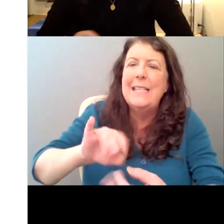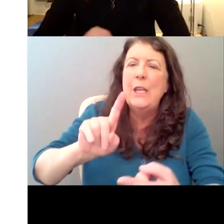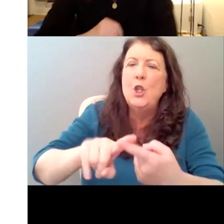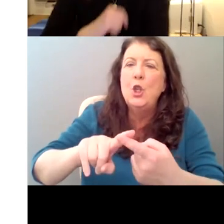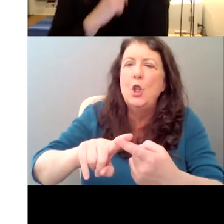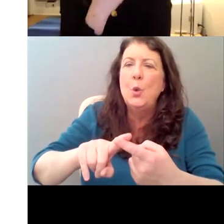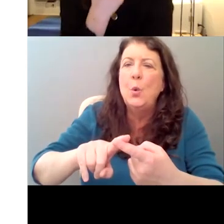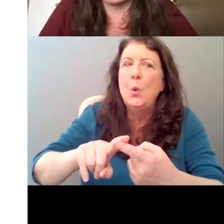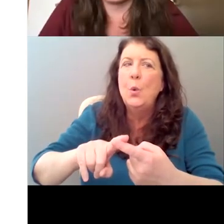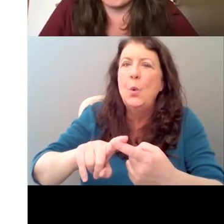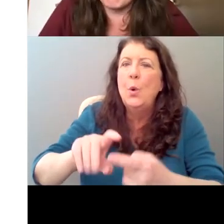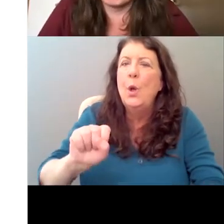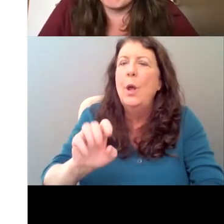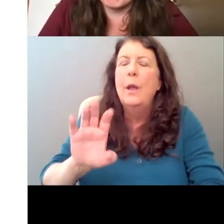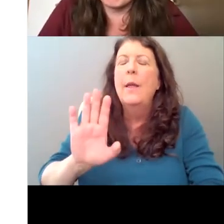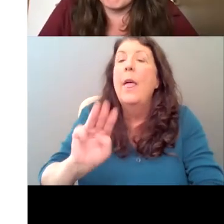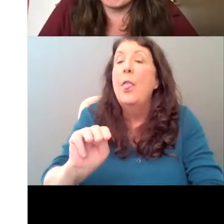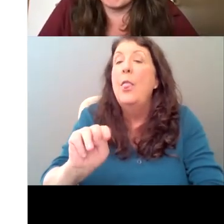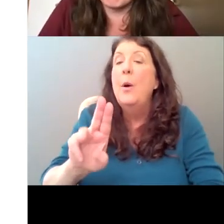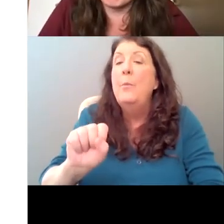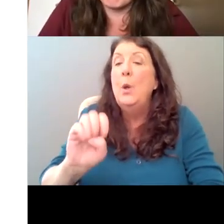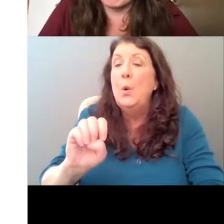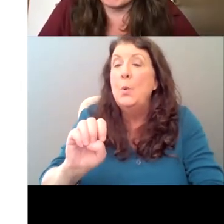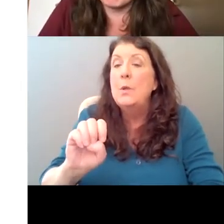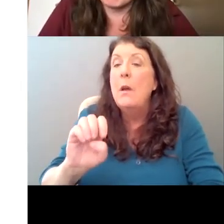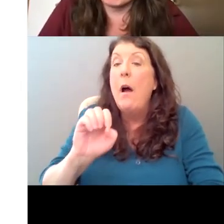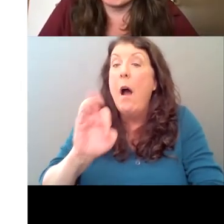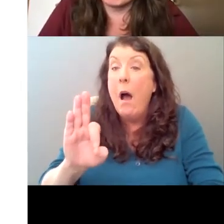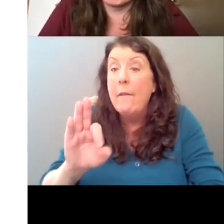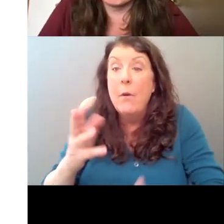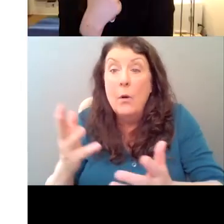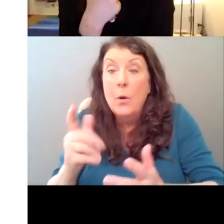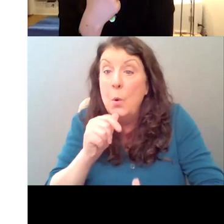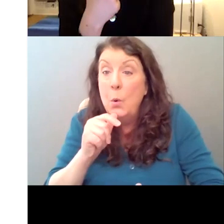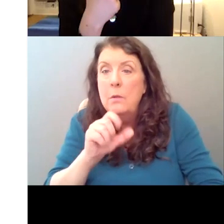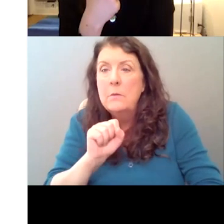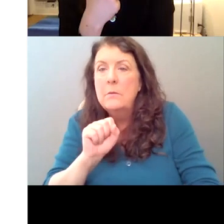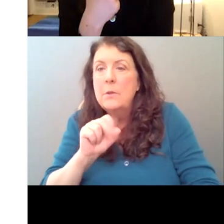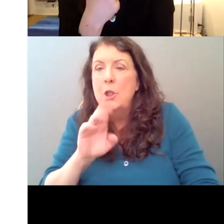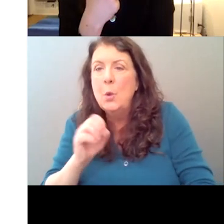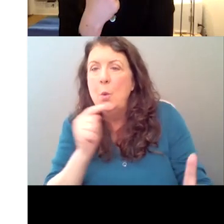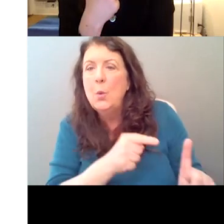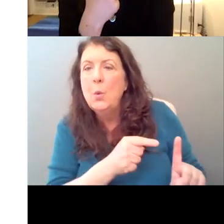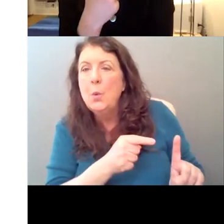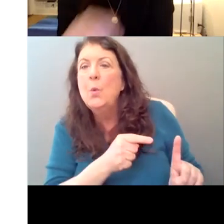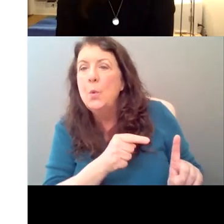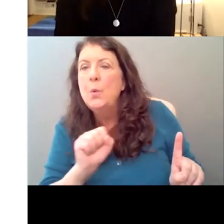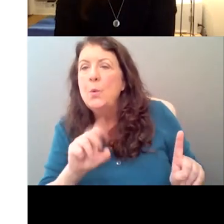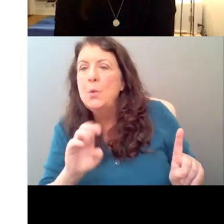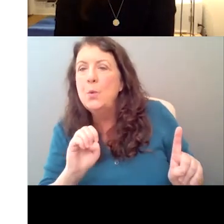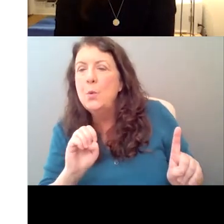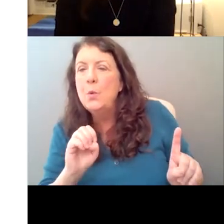um, of Sue. Um, and so, um, sorry,